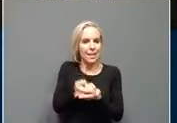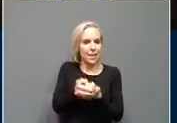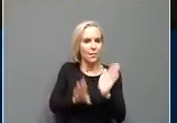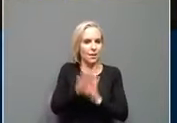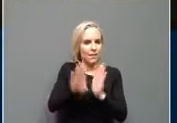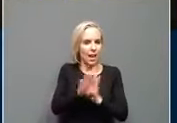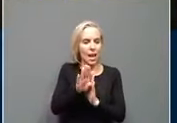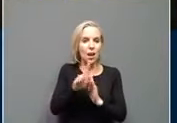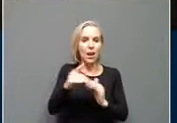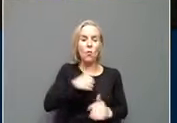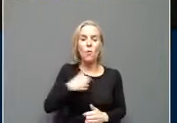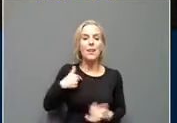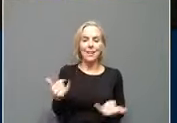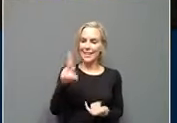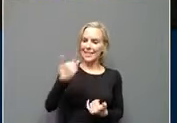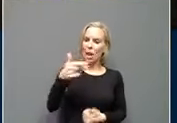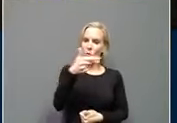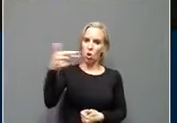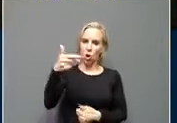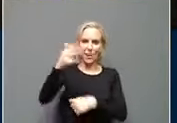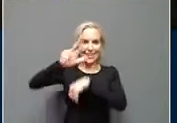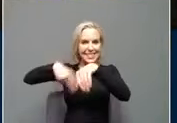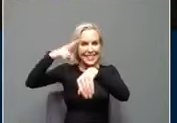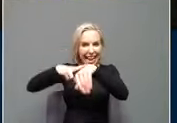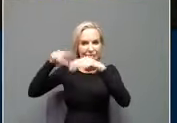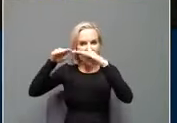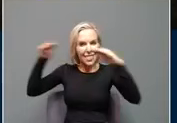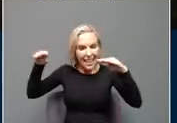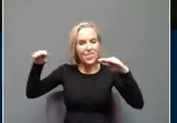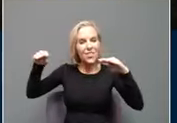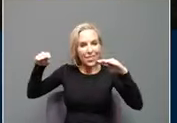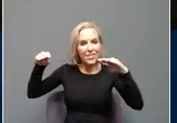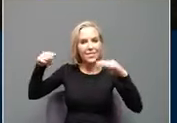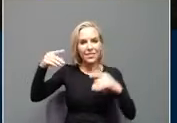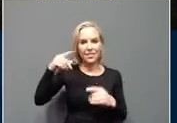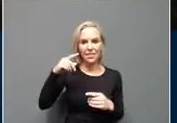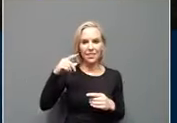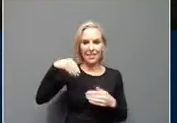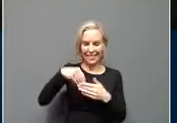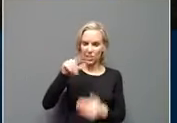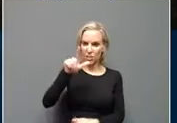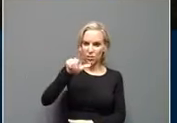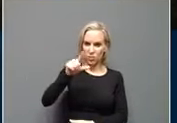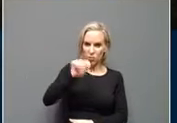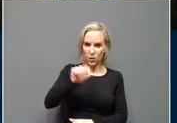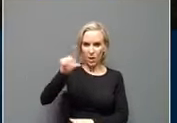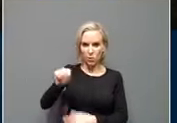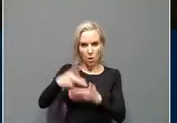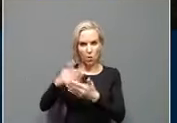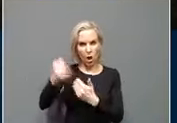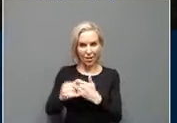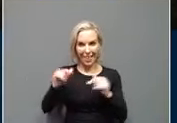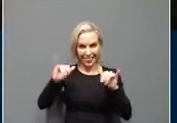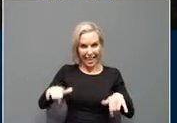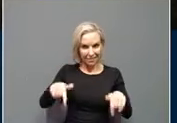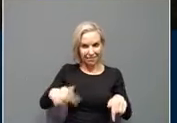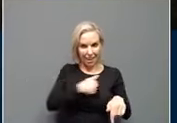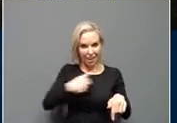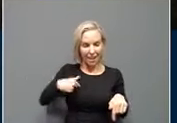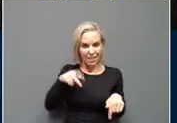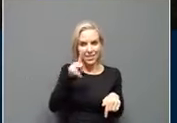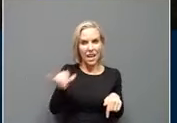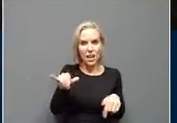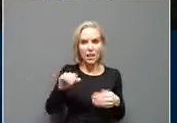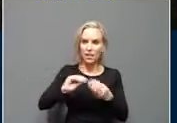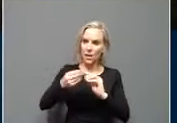us third nationally per capita in 2020 projects. That's us, Kentucky, number